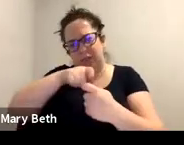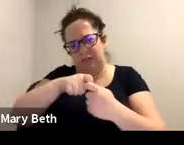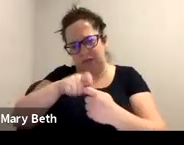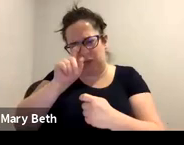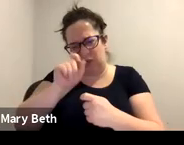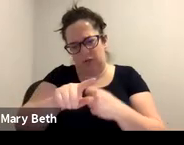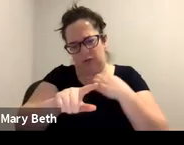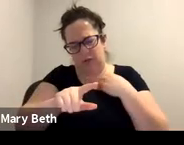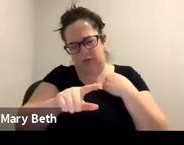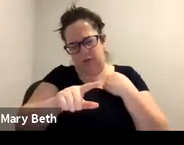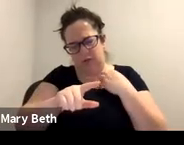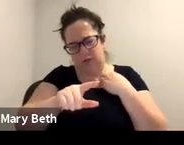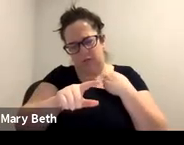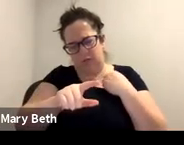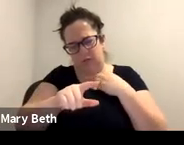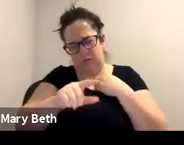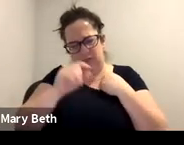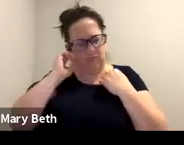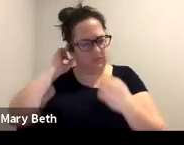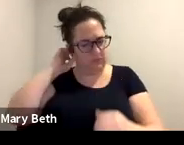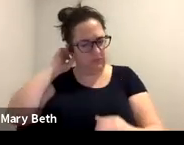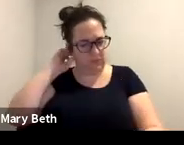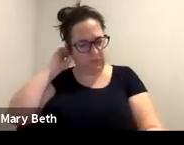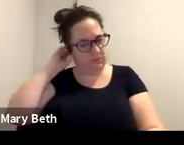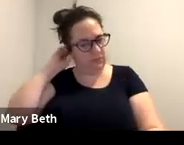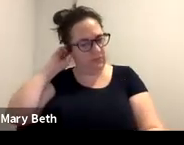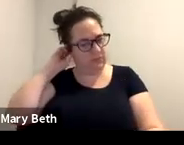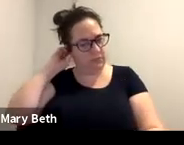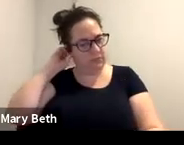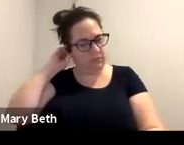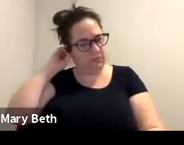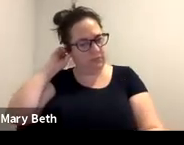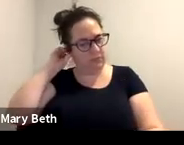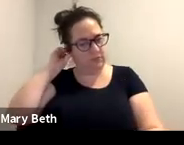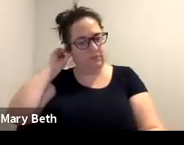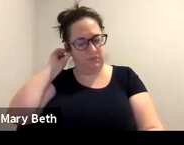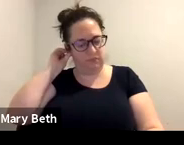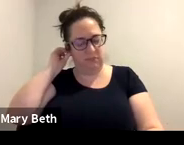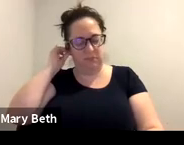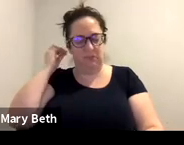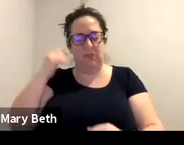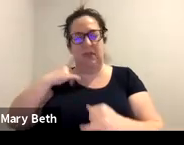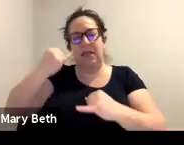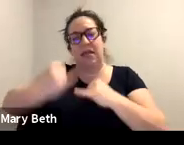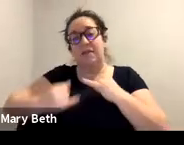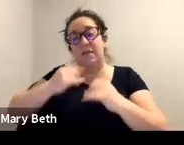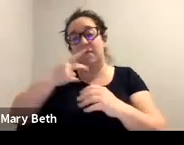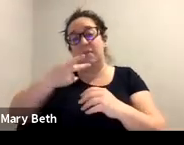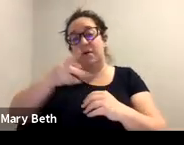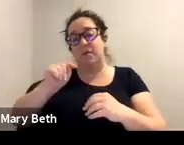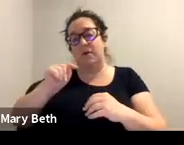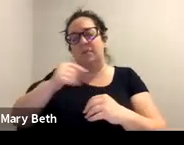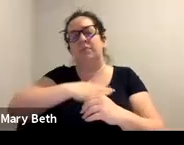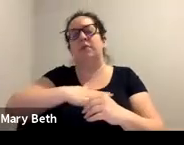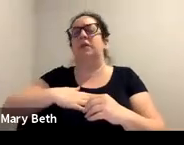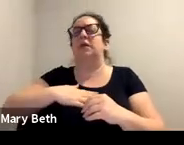that you want to ask questions about, um, I'm going to, I, my email is going to be at the end of this PowerPoint. Feel free to email me or call